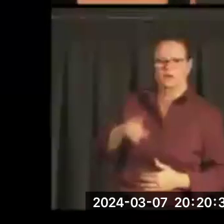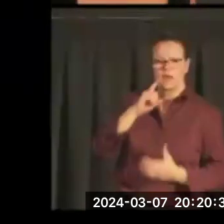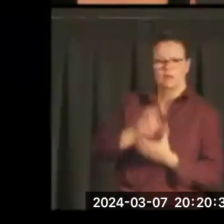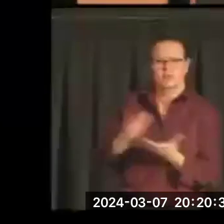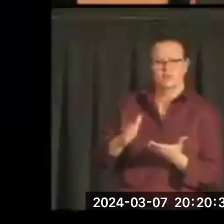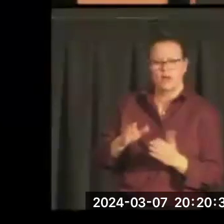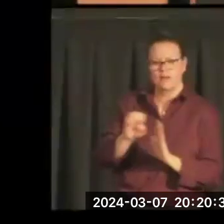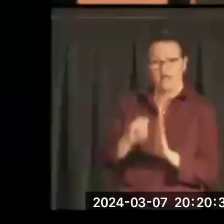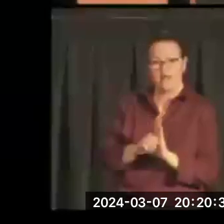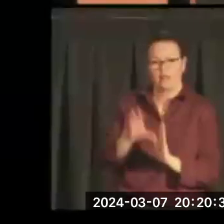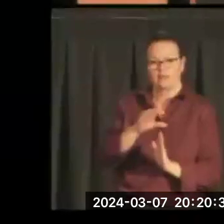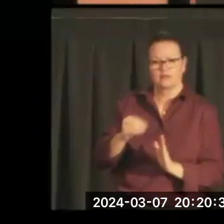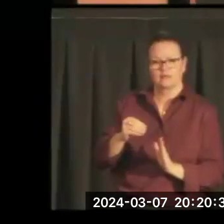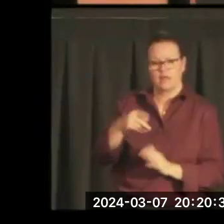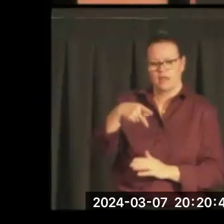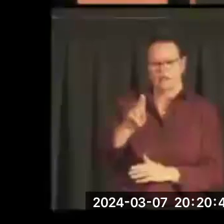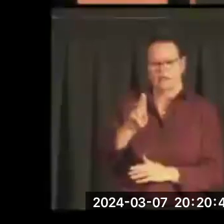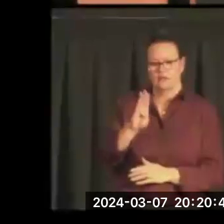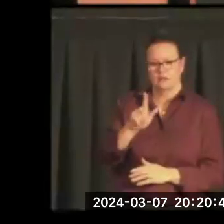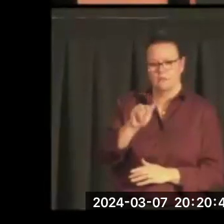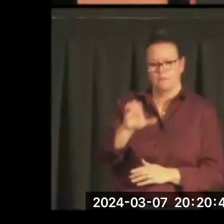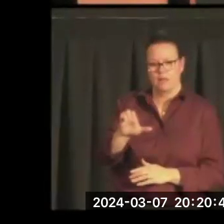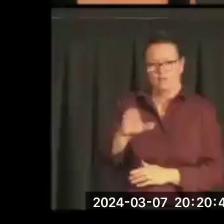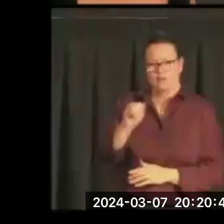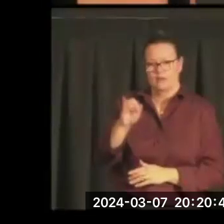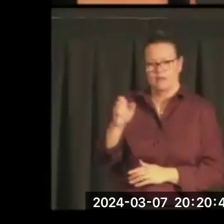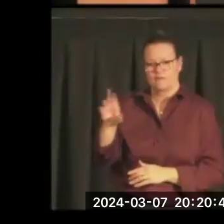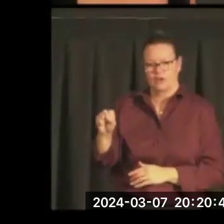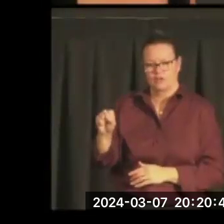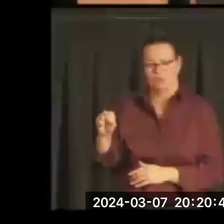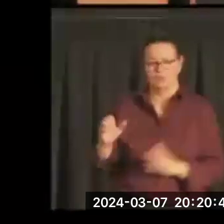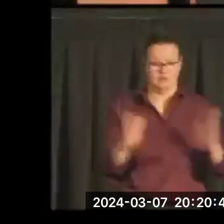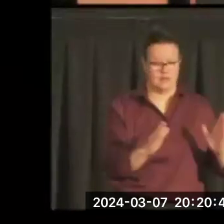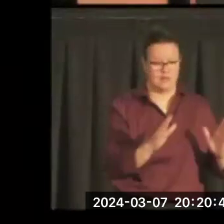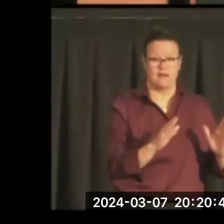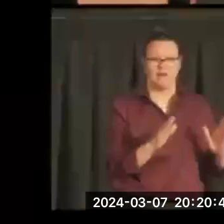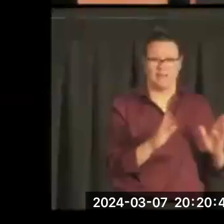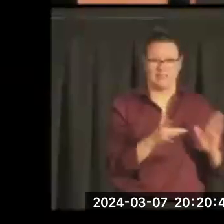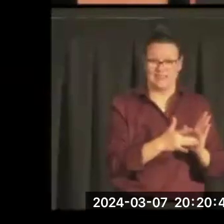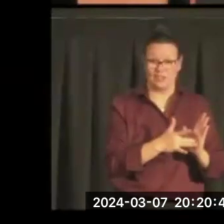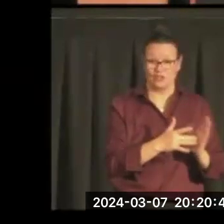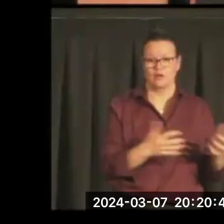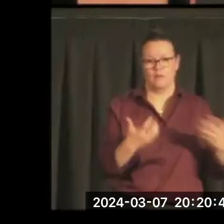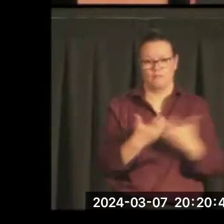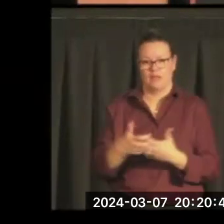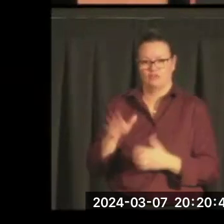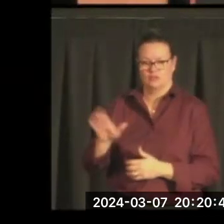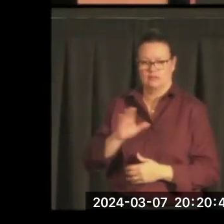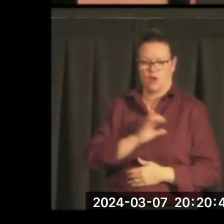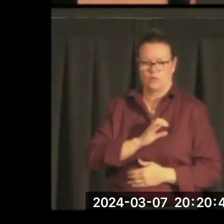And that's what the center was designed to do. It's his character that says something about